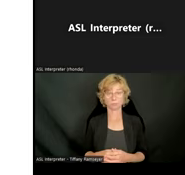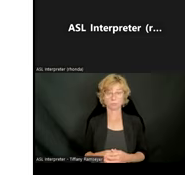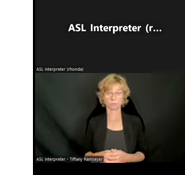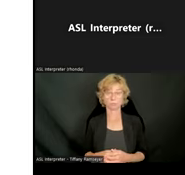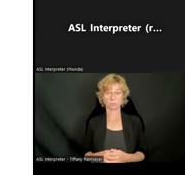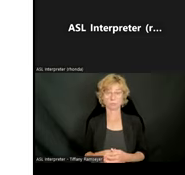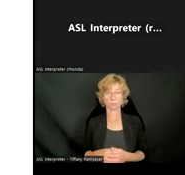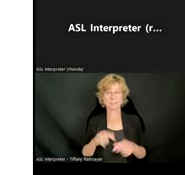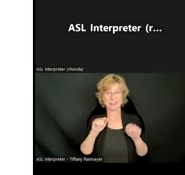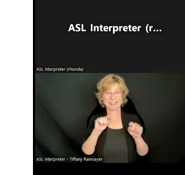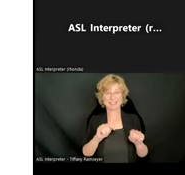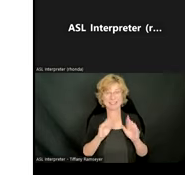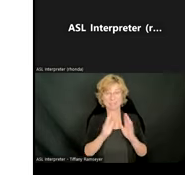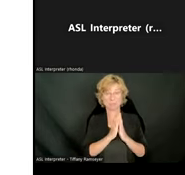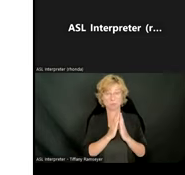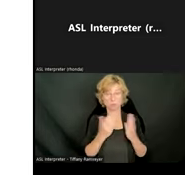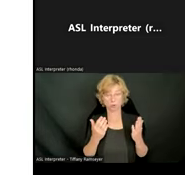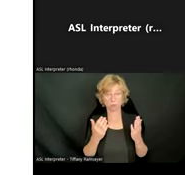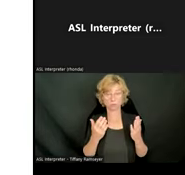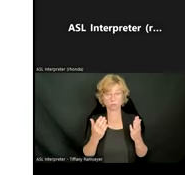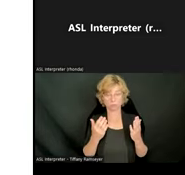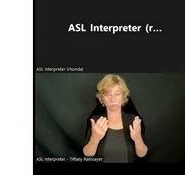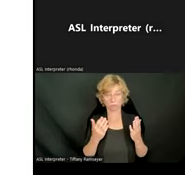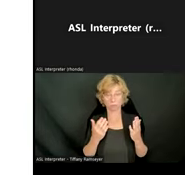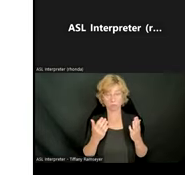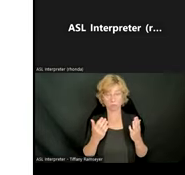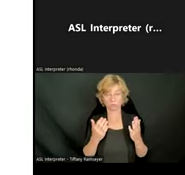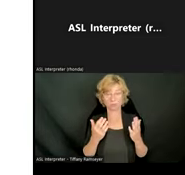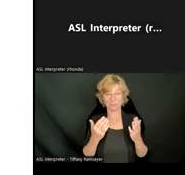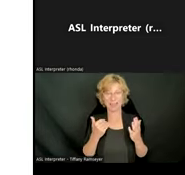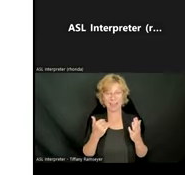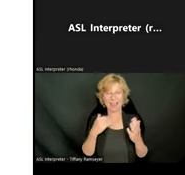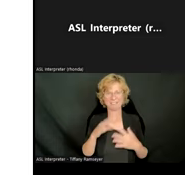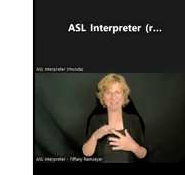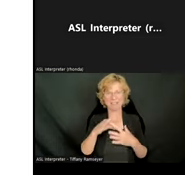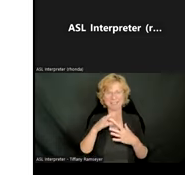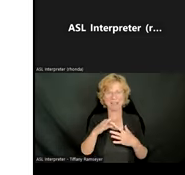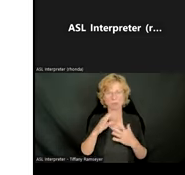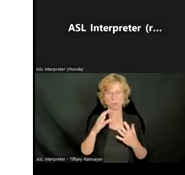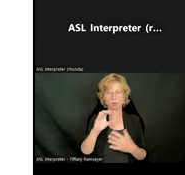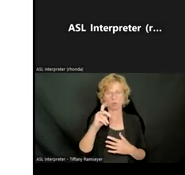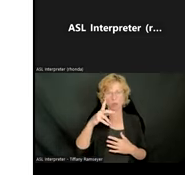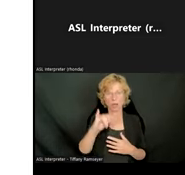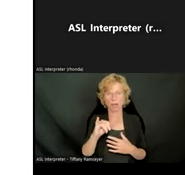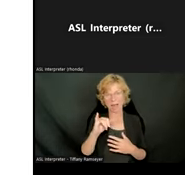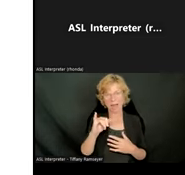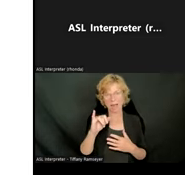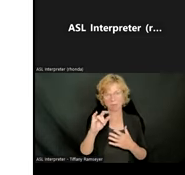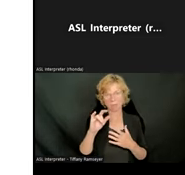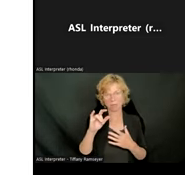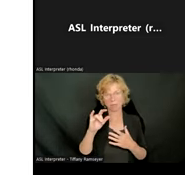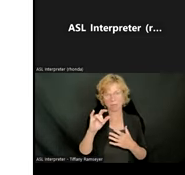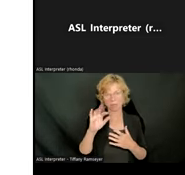of these books come with an exception to copyright law. And because there are copyright restrictions